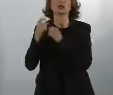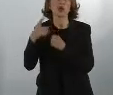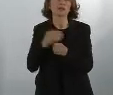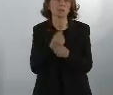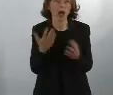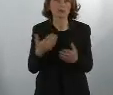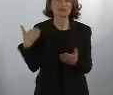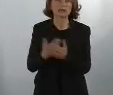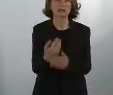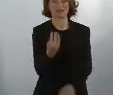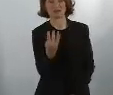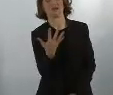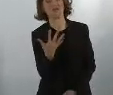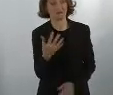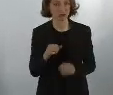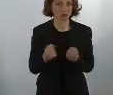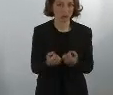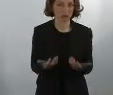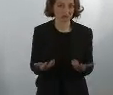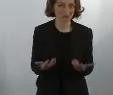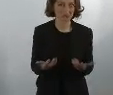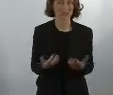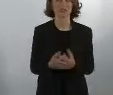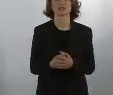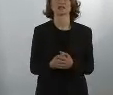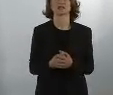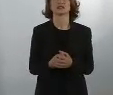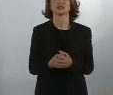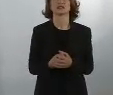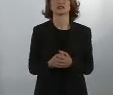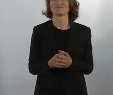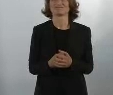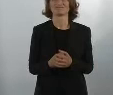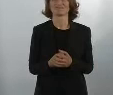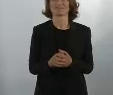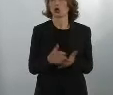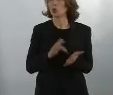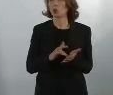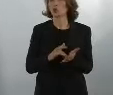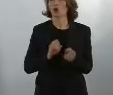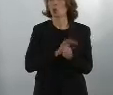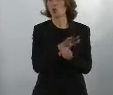12 to 14 countries will join in. We now only have four to five joining in the search and rescue